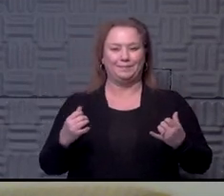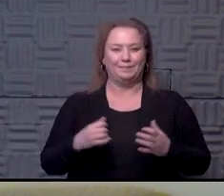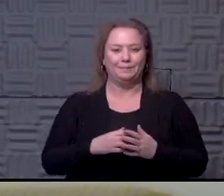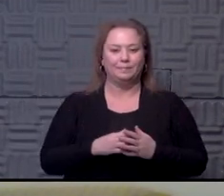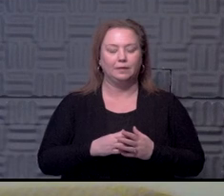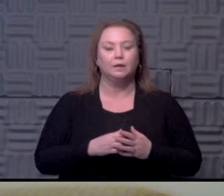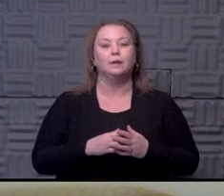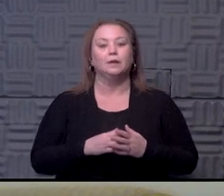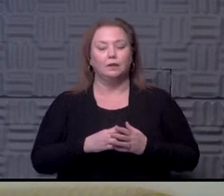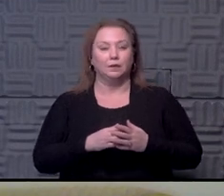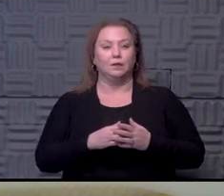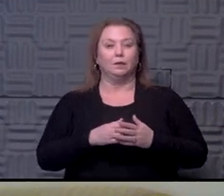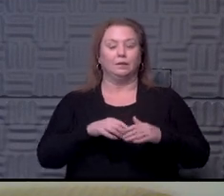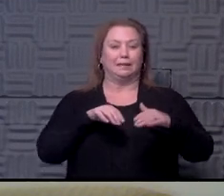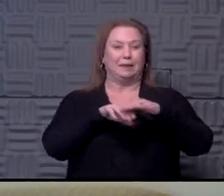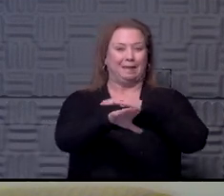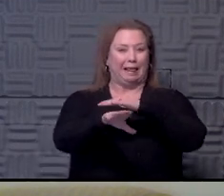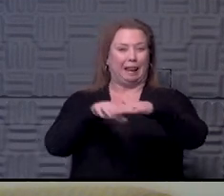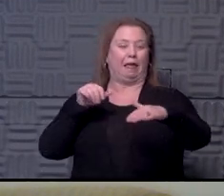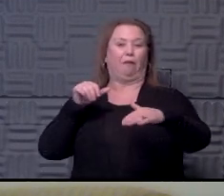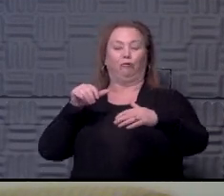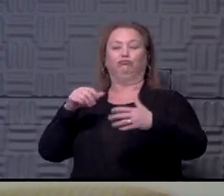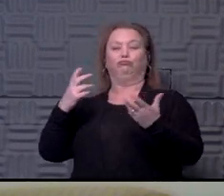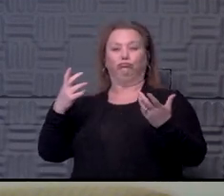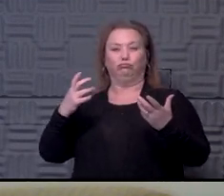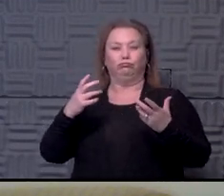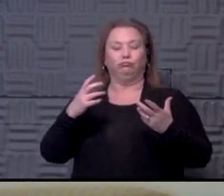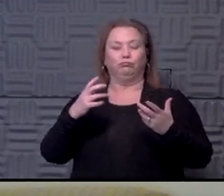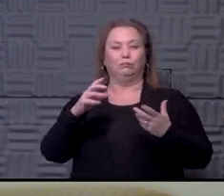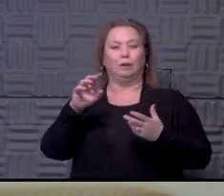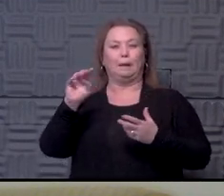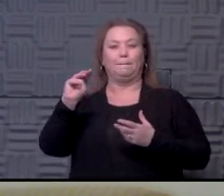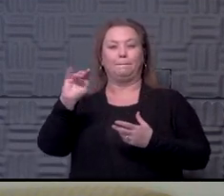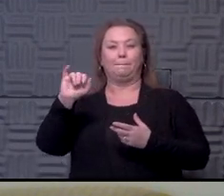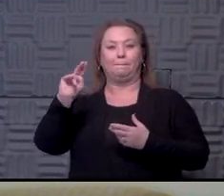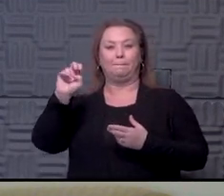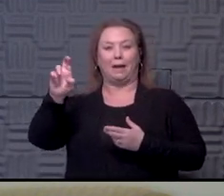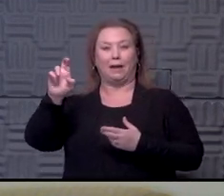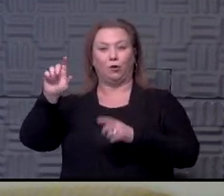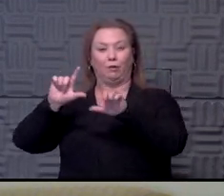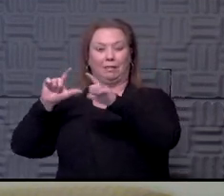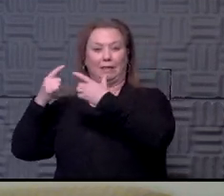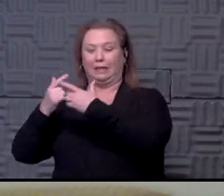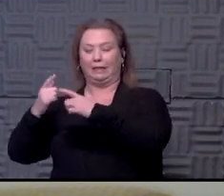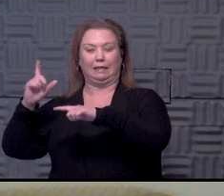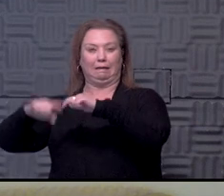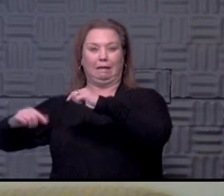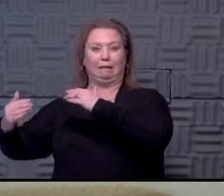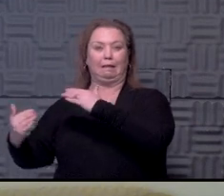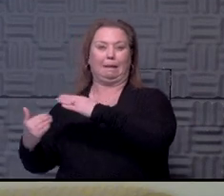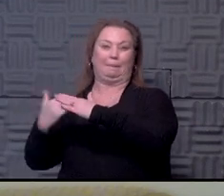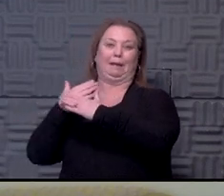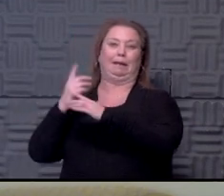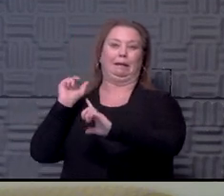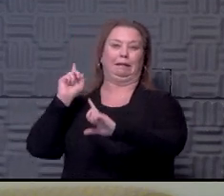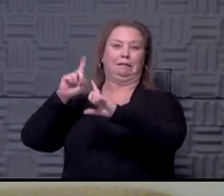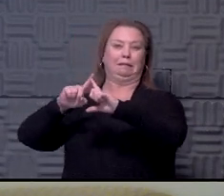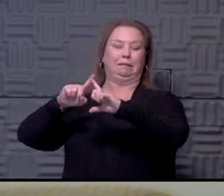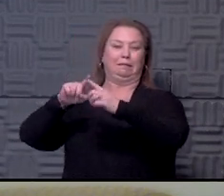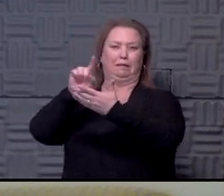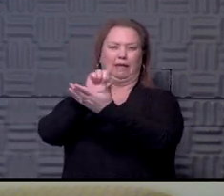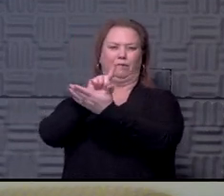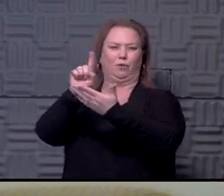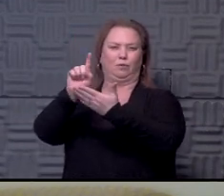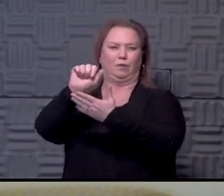You know, coming in and out, like you said, we're using the minor league and major league side, the minor leaguers won't come in until the first